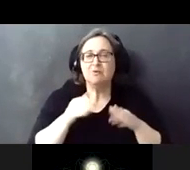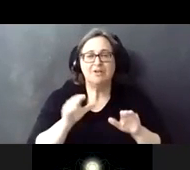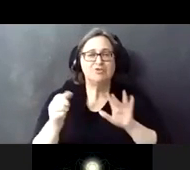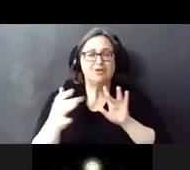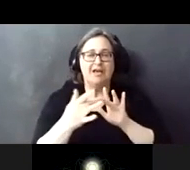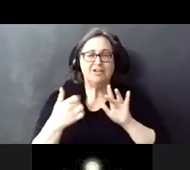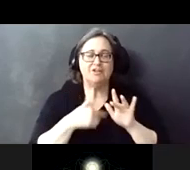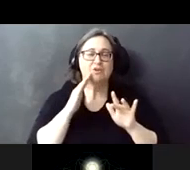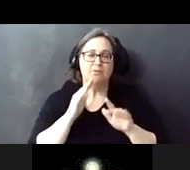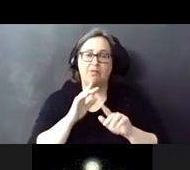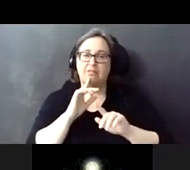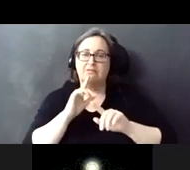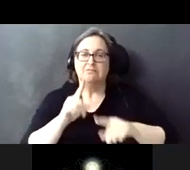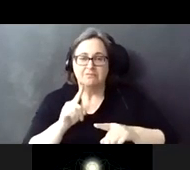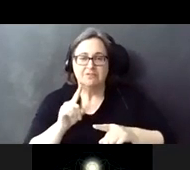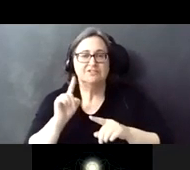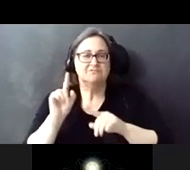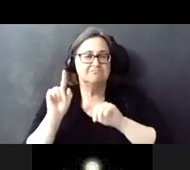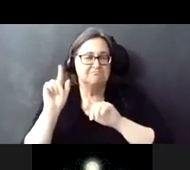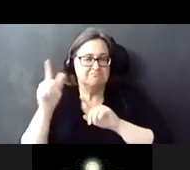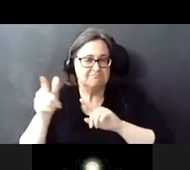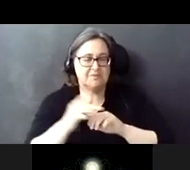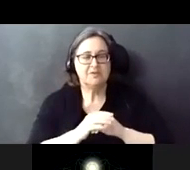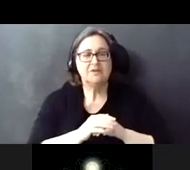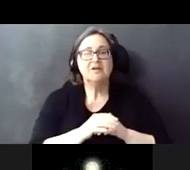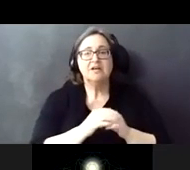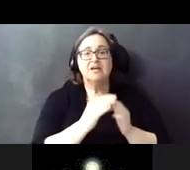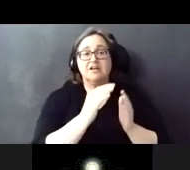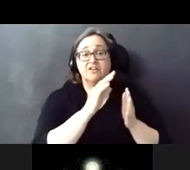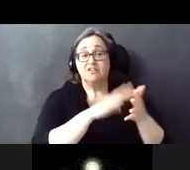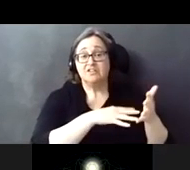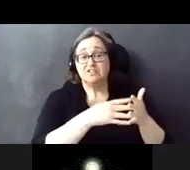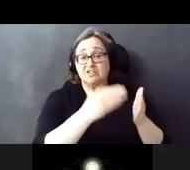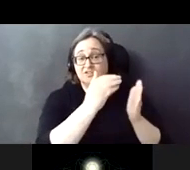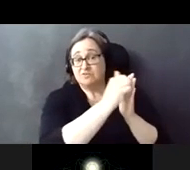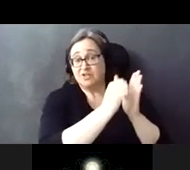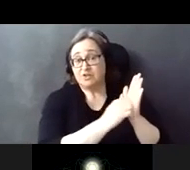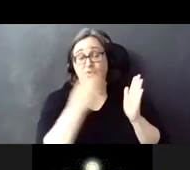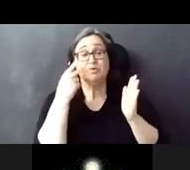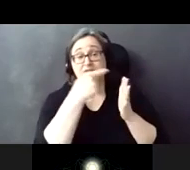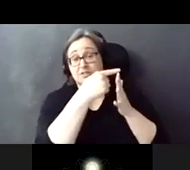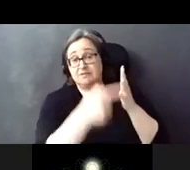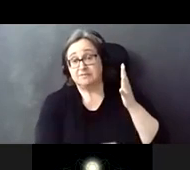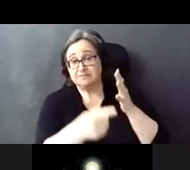be able to follow up with your questions. So I'm going to go over this agenda that you can see on the screen here.